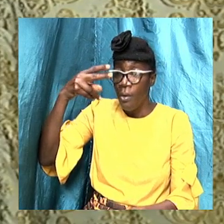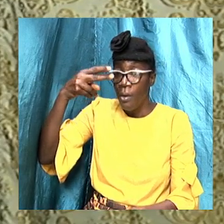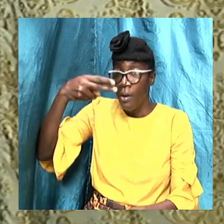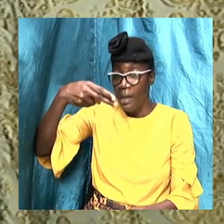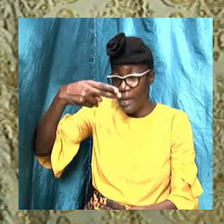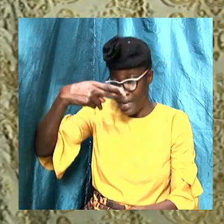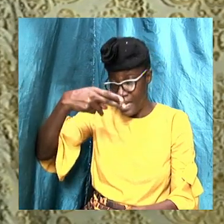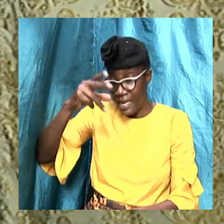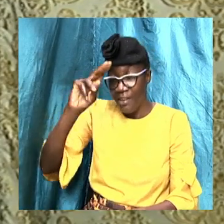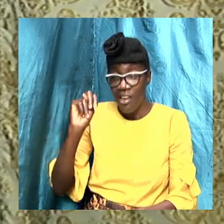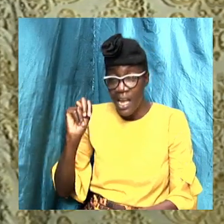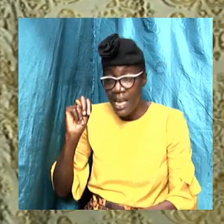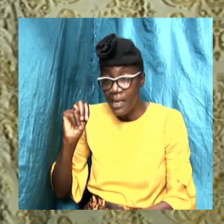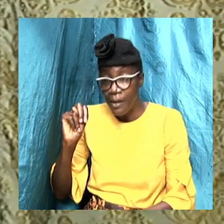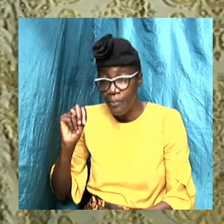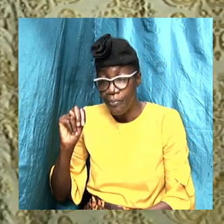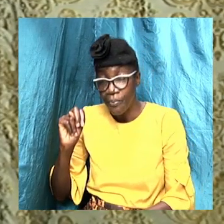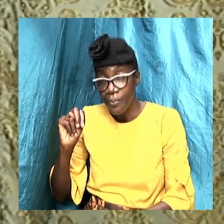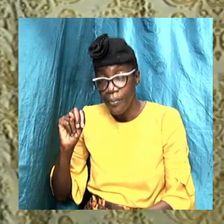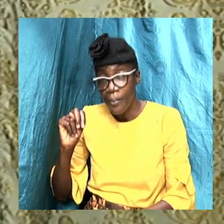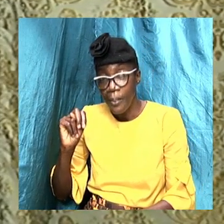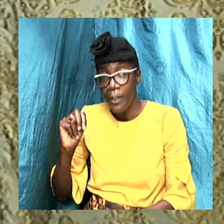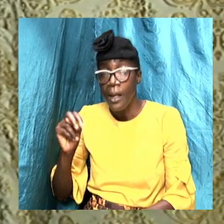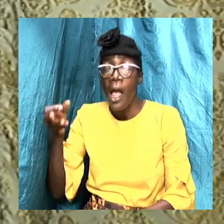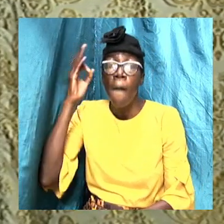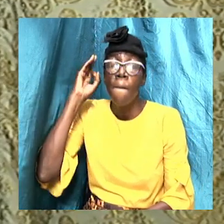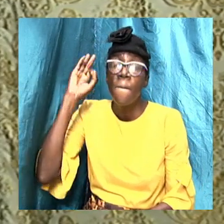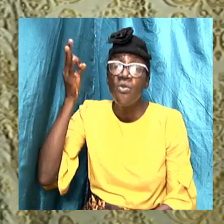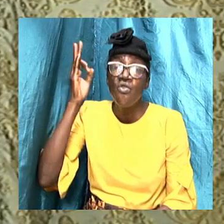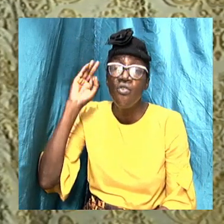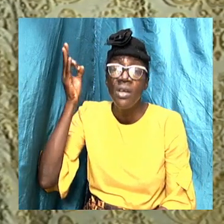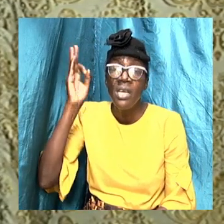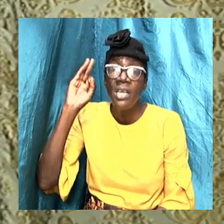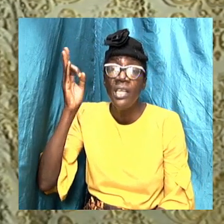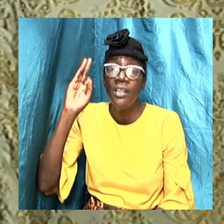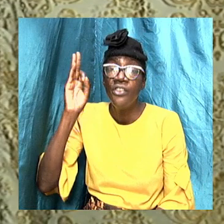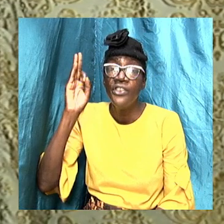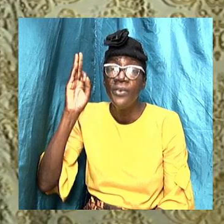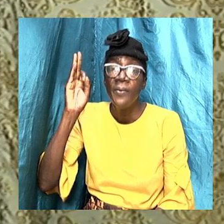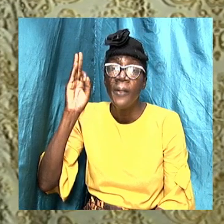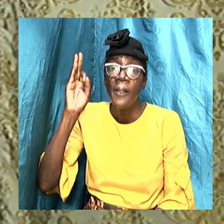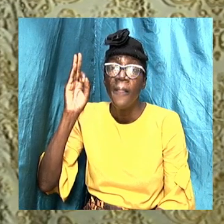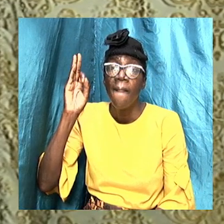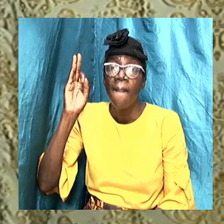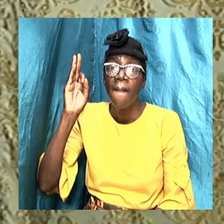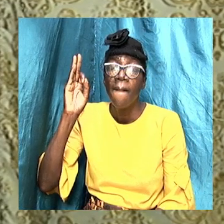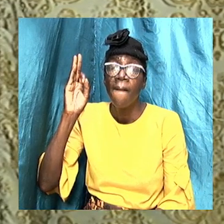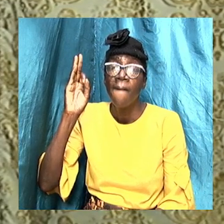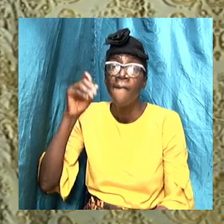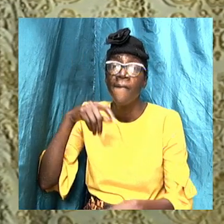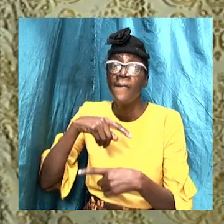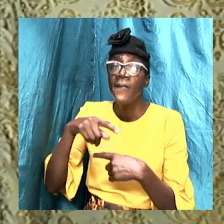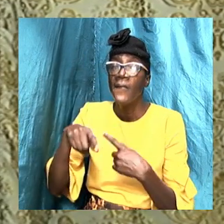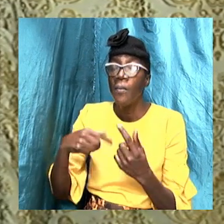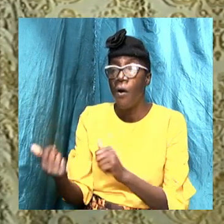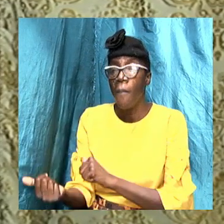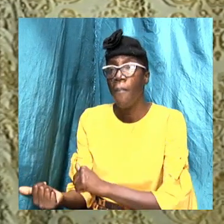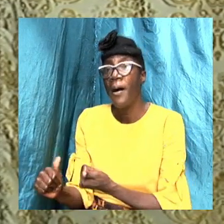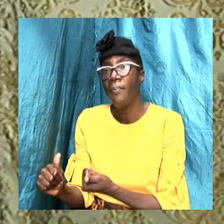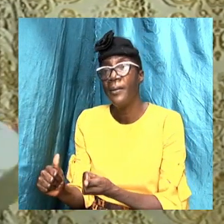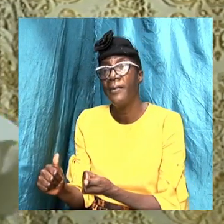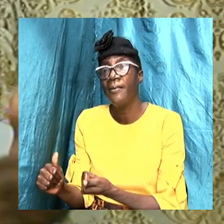We see where John the Forerunner preached about baptism.